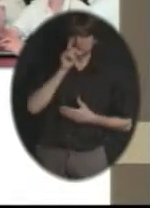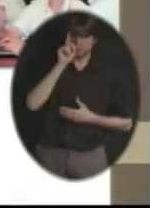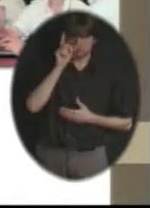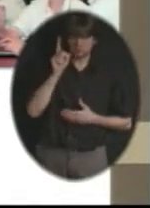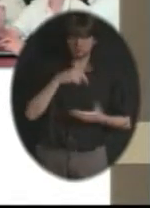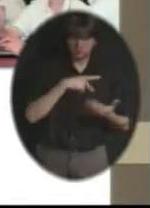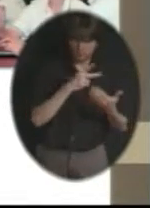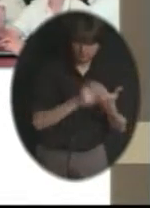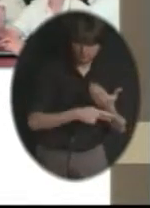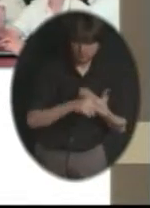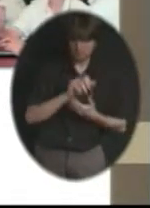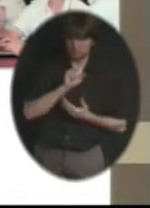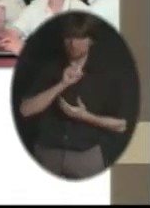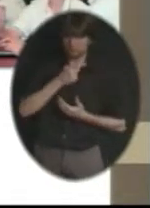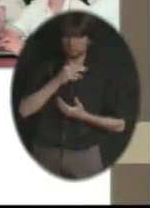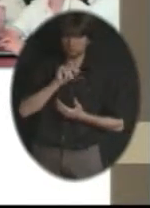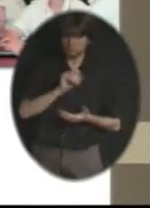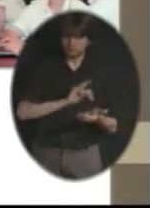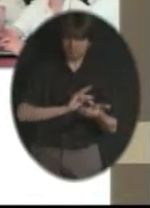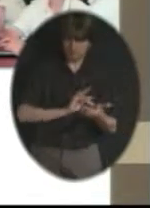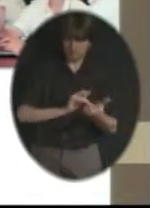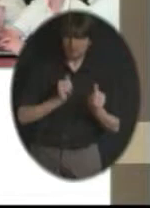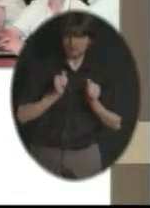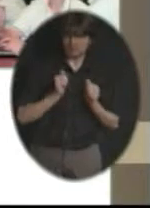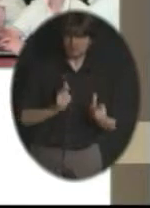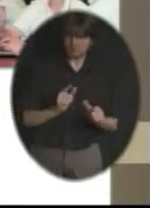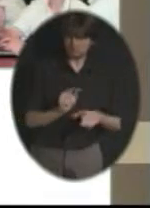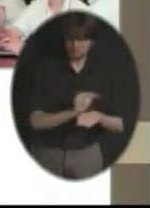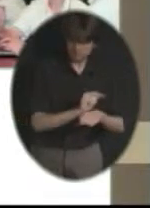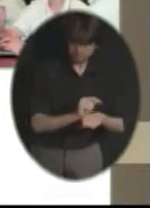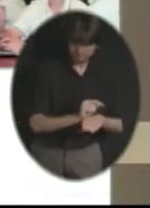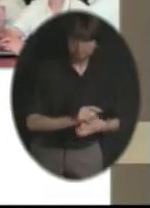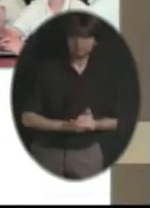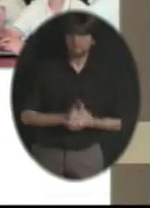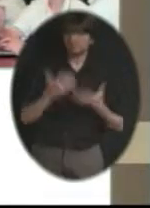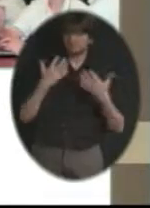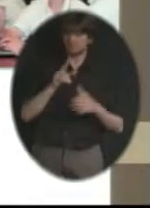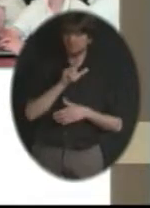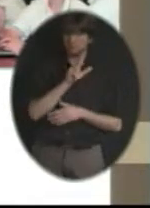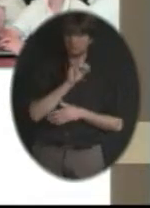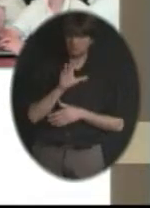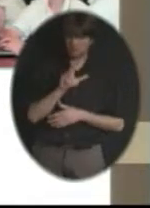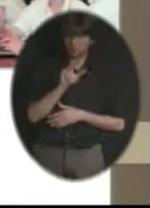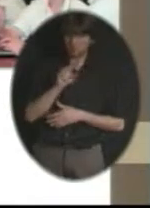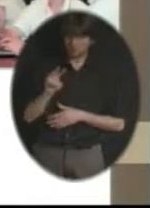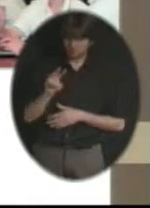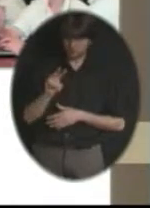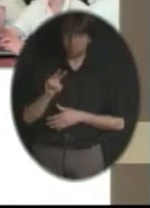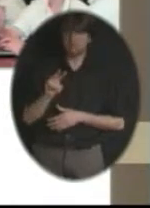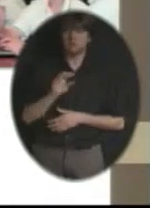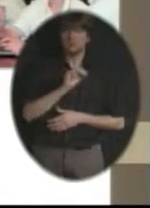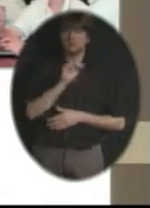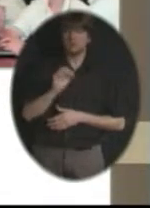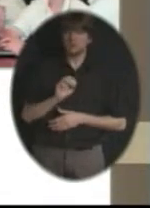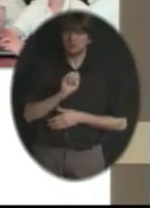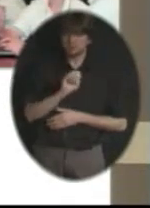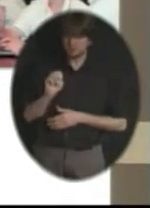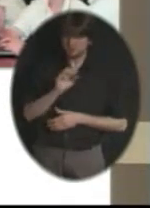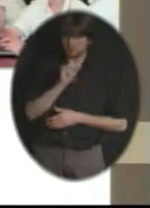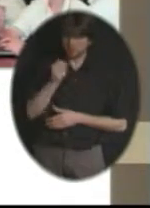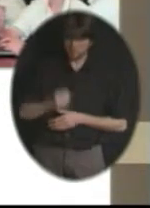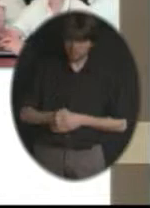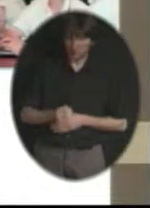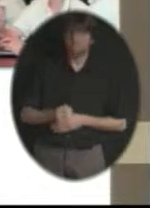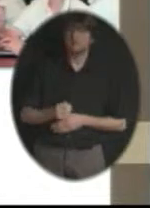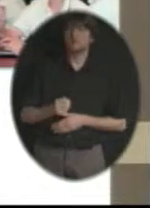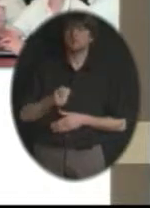Then in 2005-06, Olathe East and Olathe South came on board with their programs that were site-based programs for